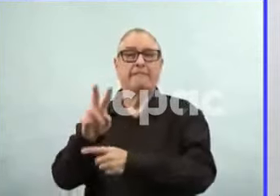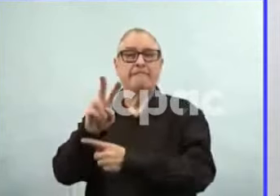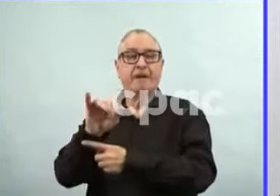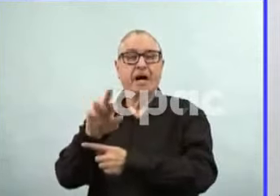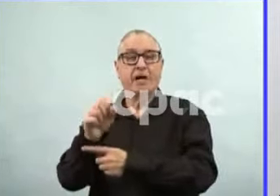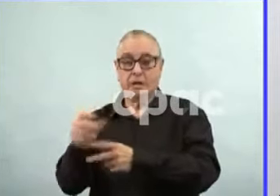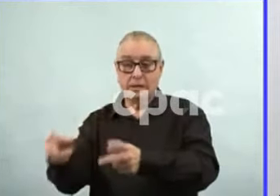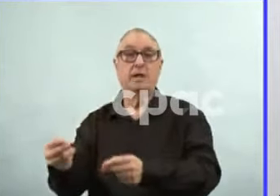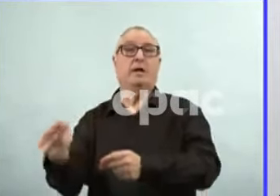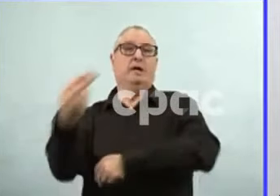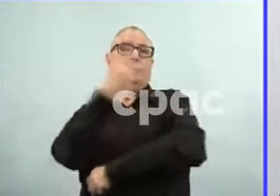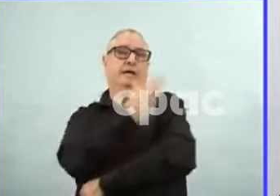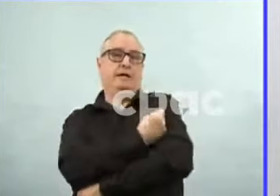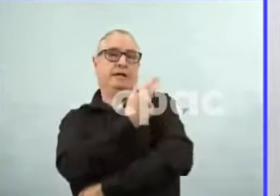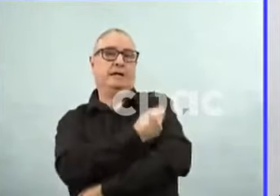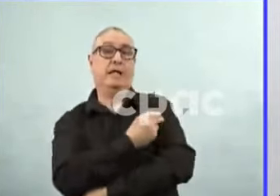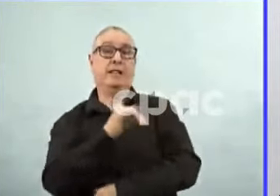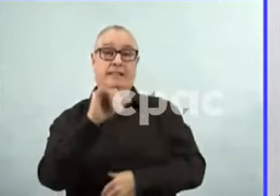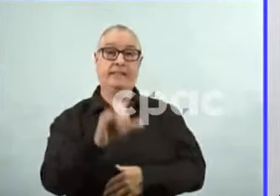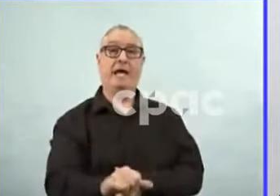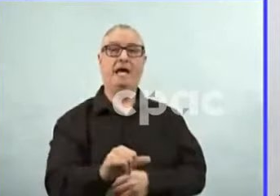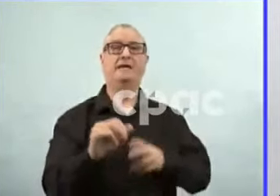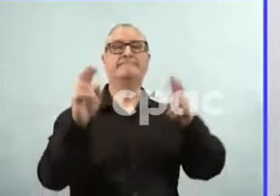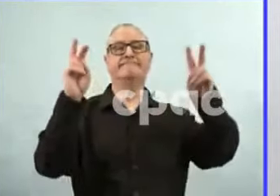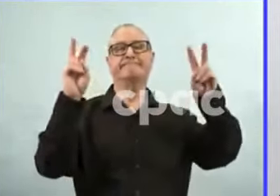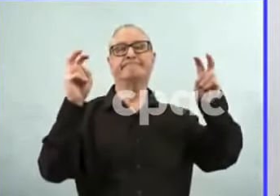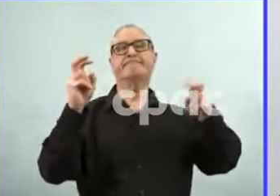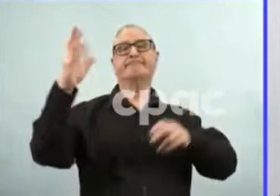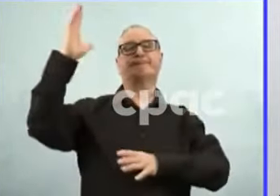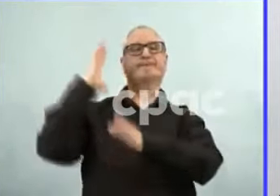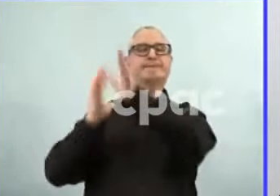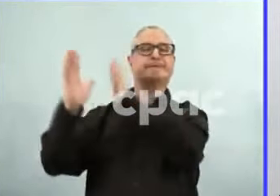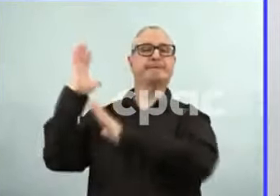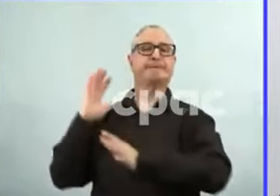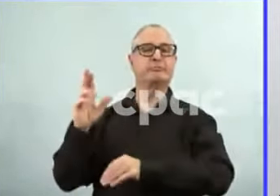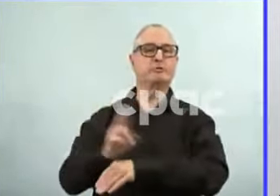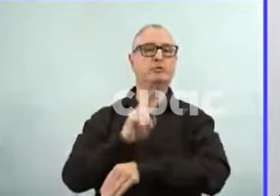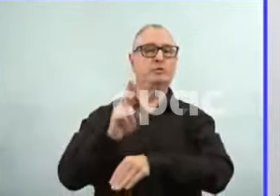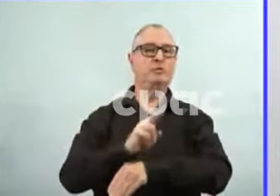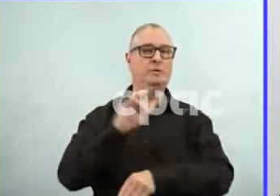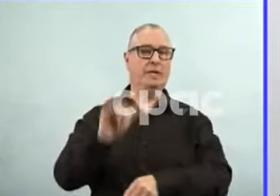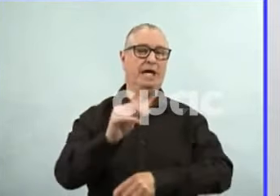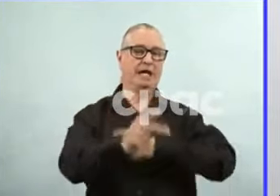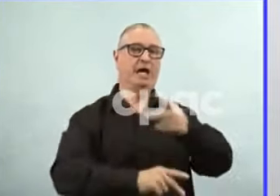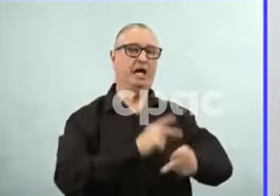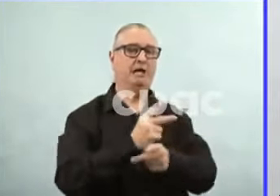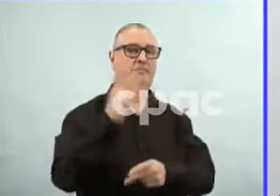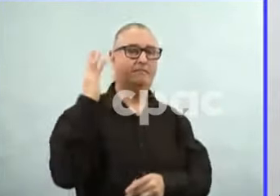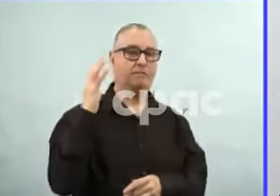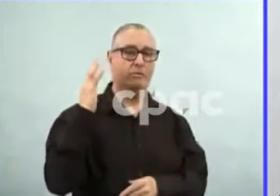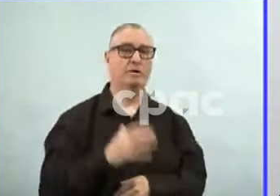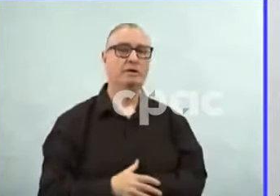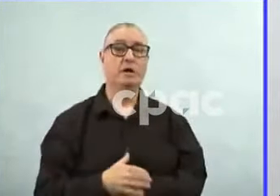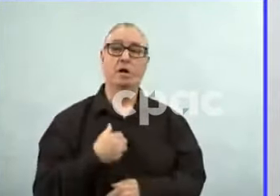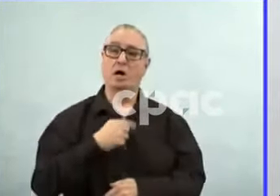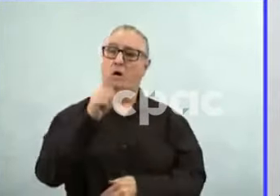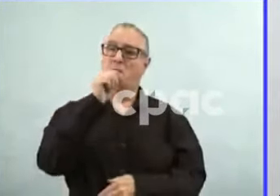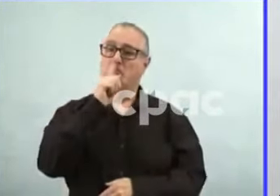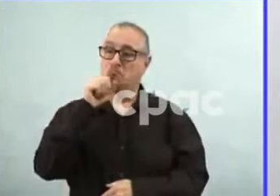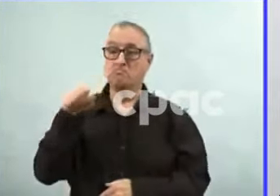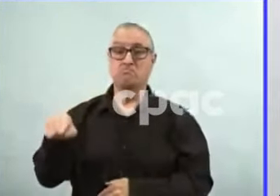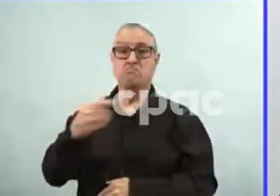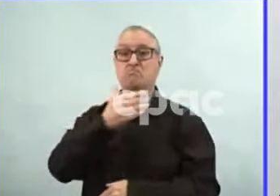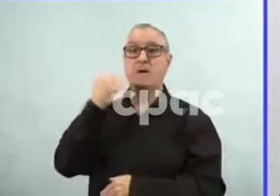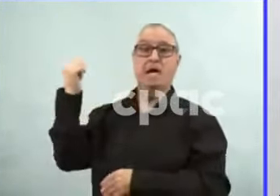people because it's not using the messenger RNA technology. We're not saying that it's better or worse than the messenger RNA